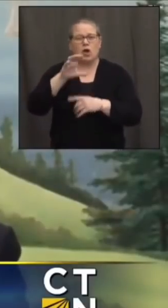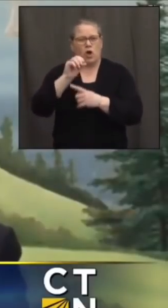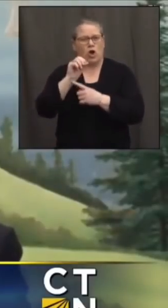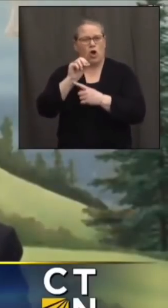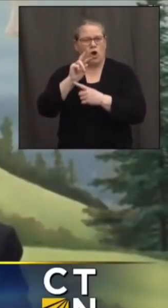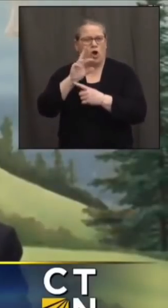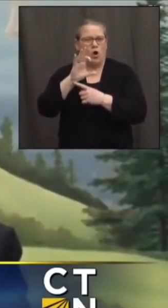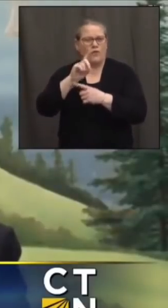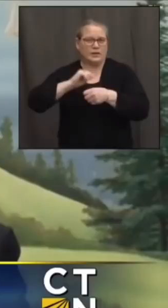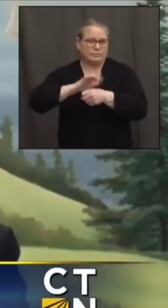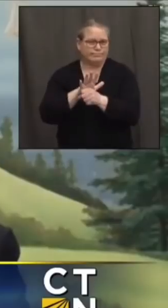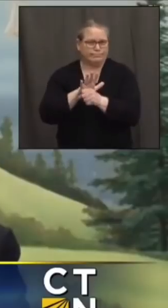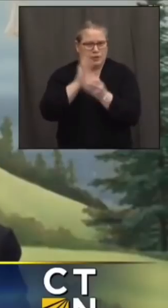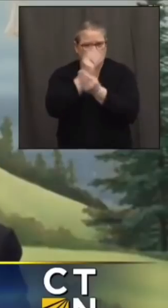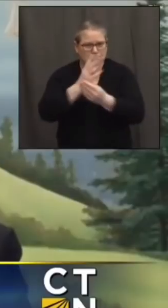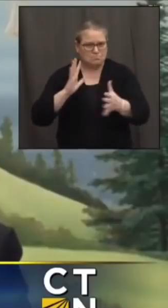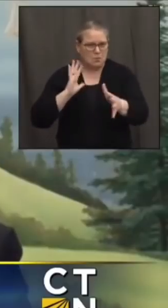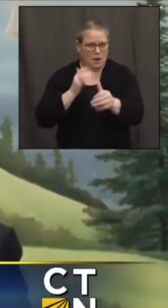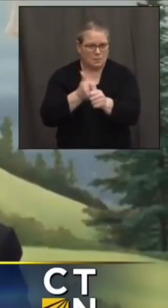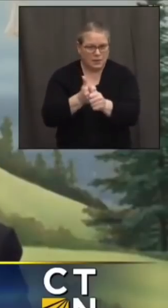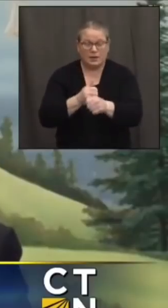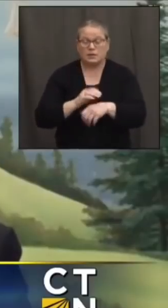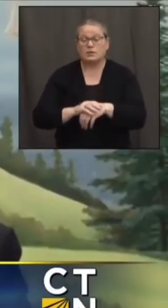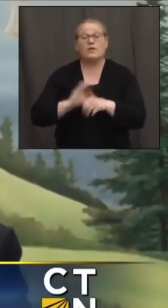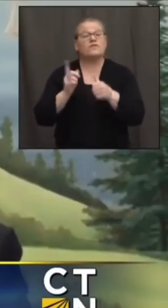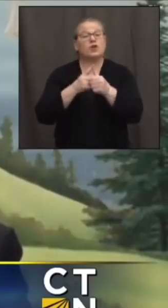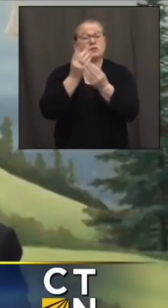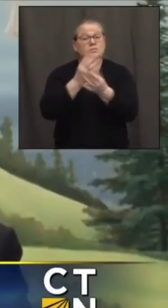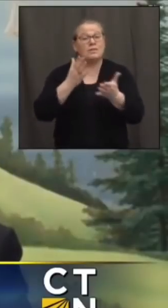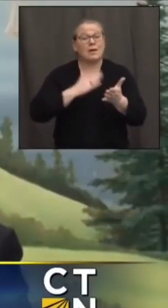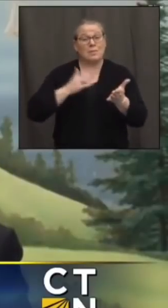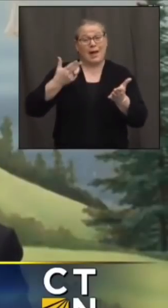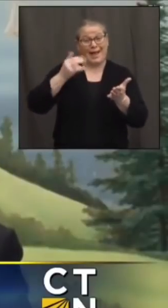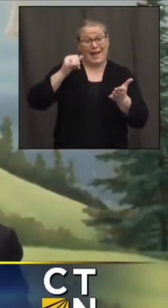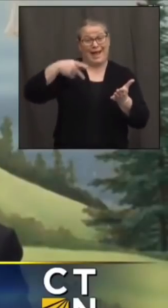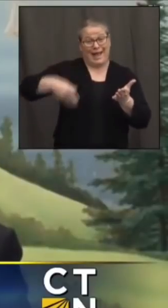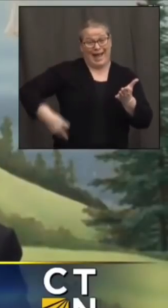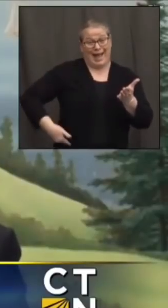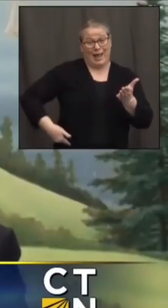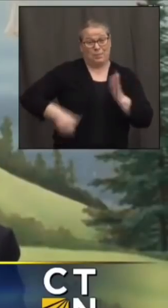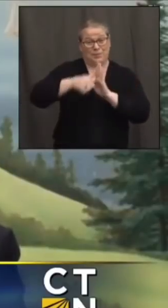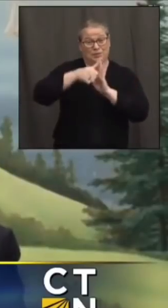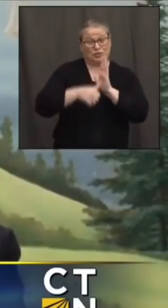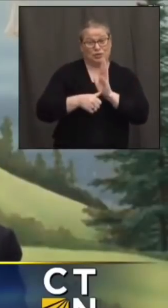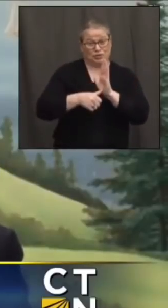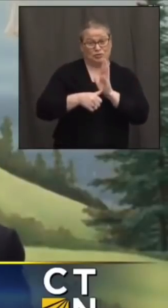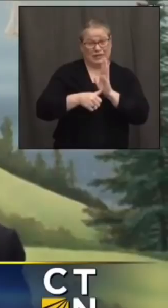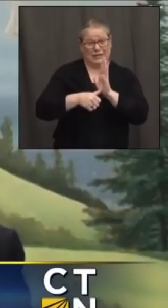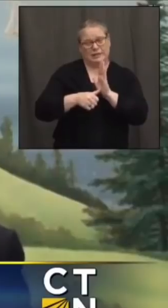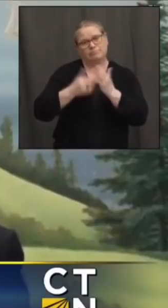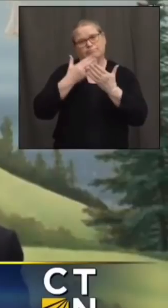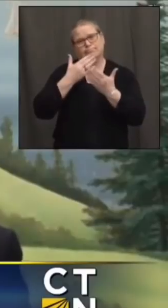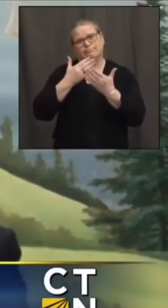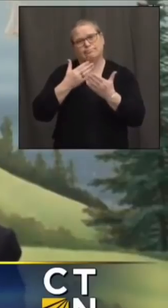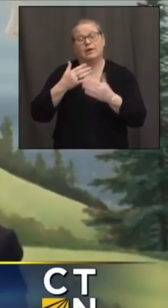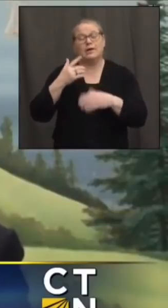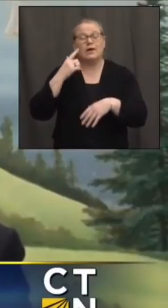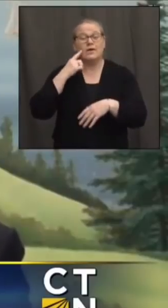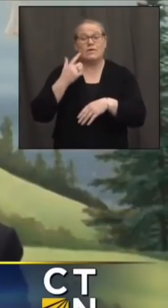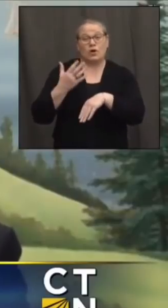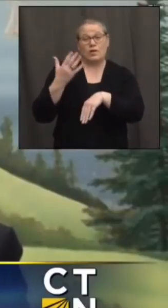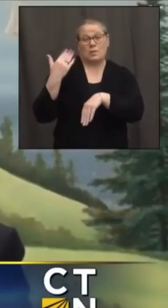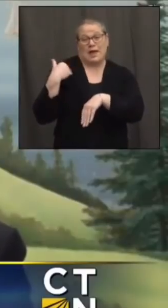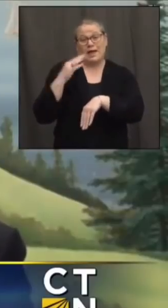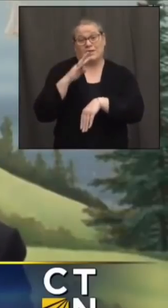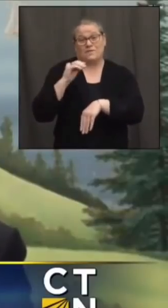good wishes regarding um fixing up my hip um I thought if I ran 20 miles a week for the last 40 years it would keep